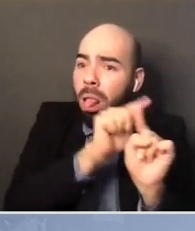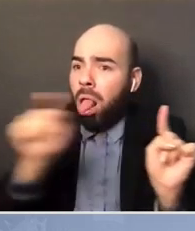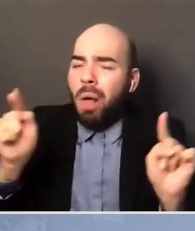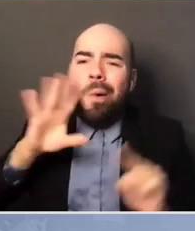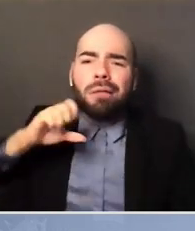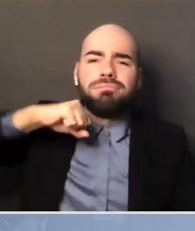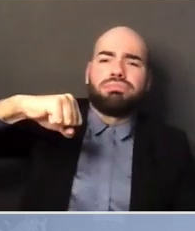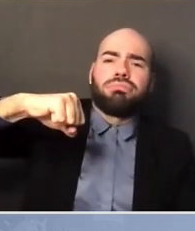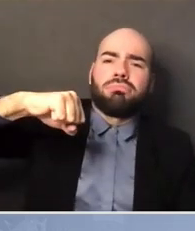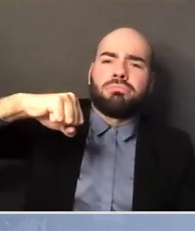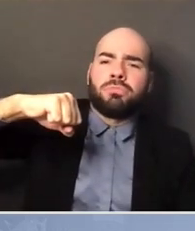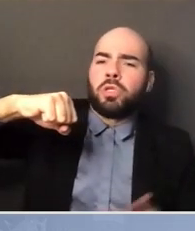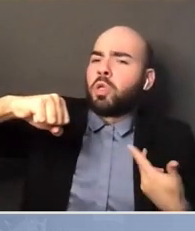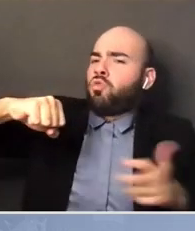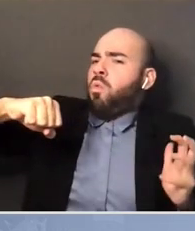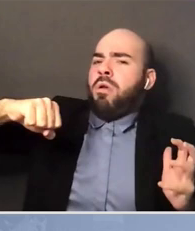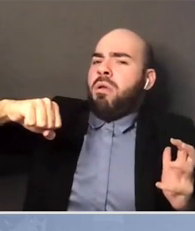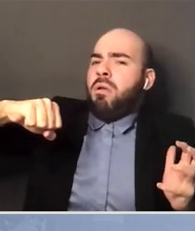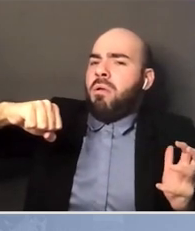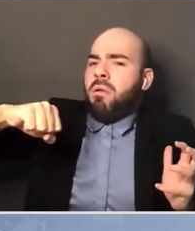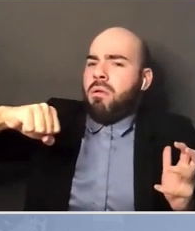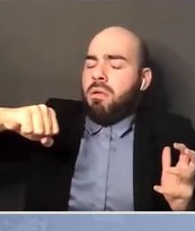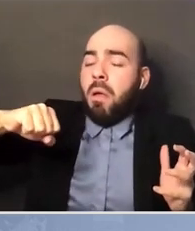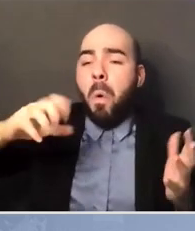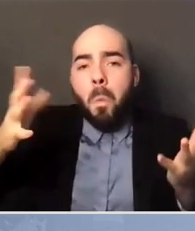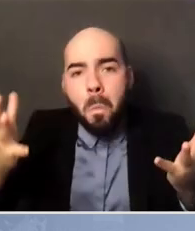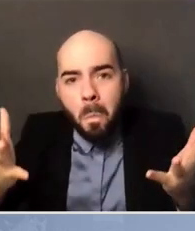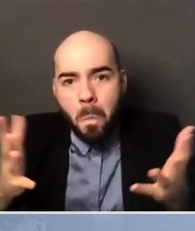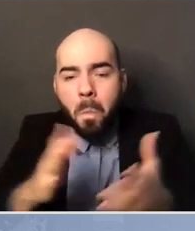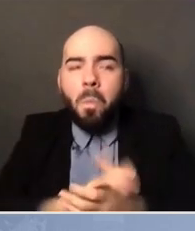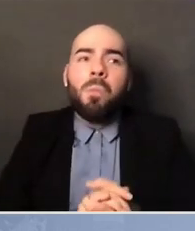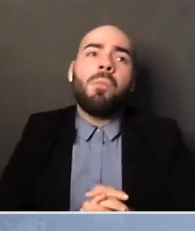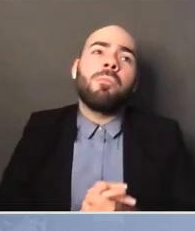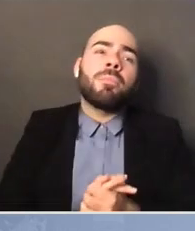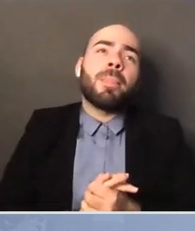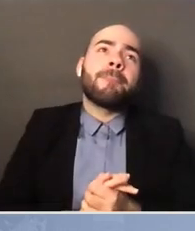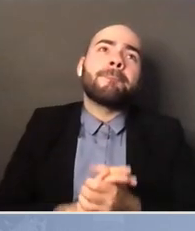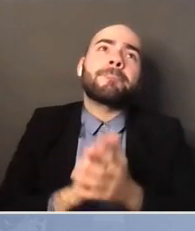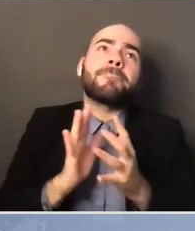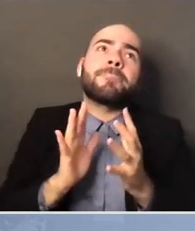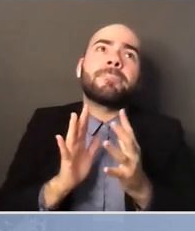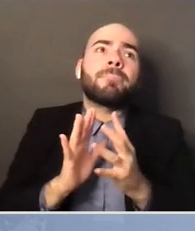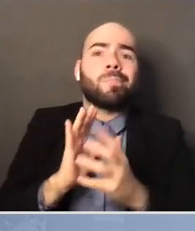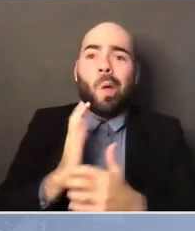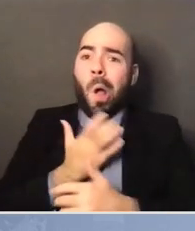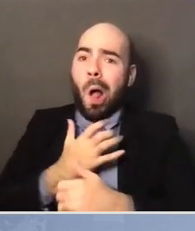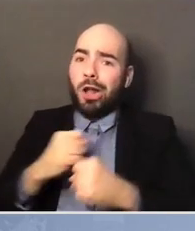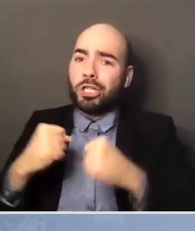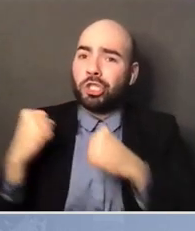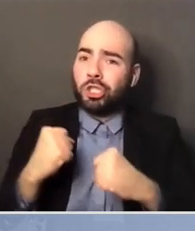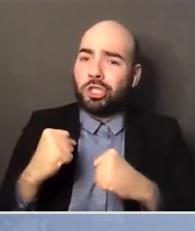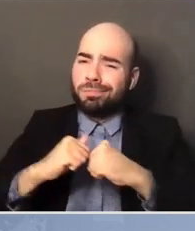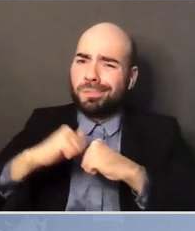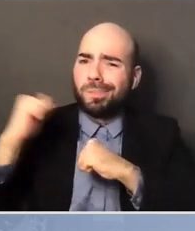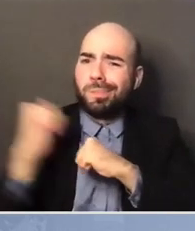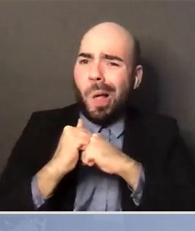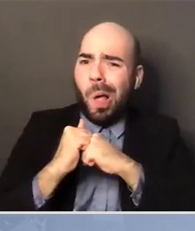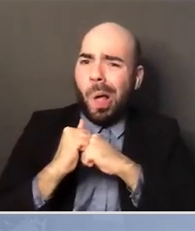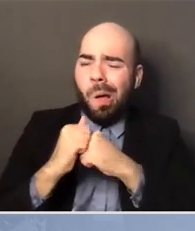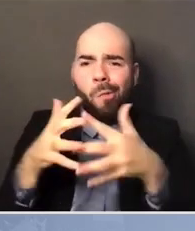And the test of our strength as a people is our ability to push through that